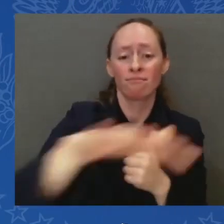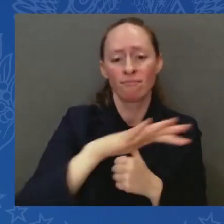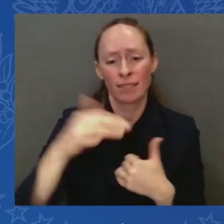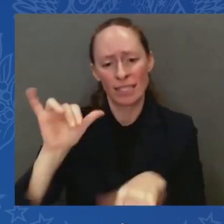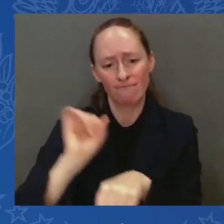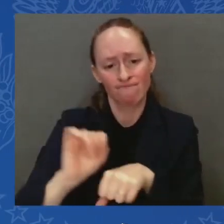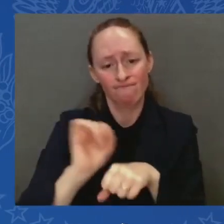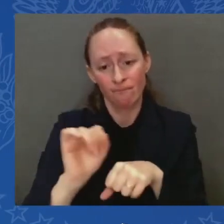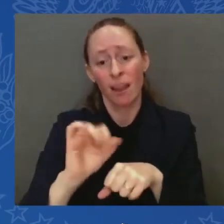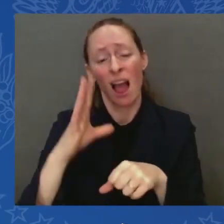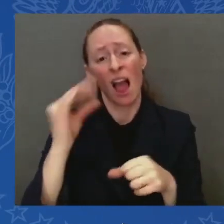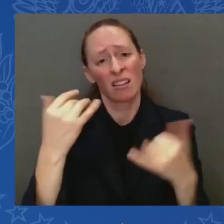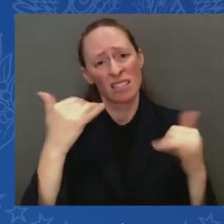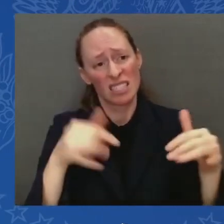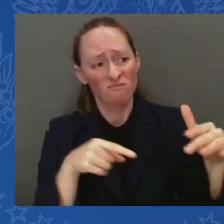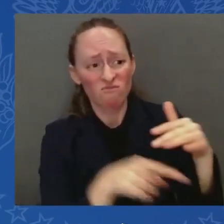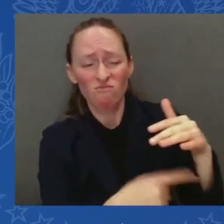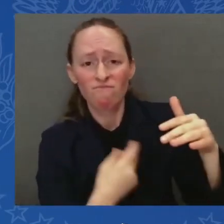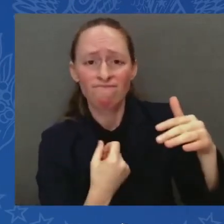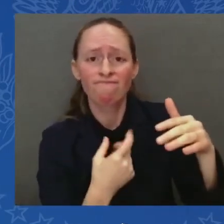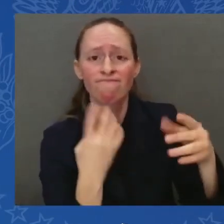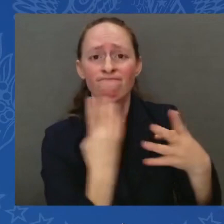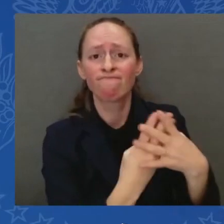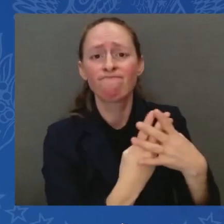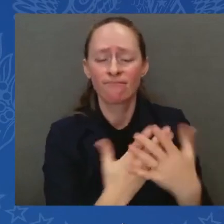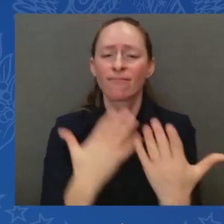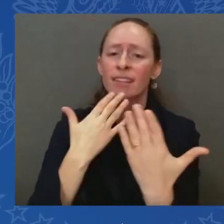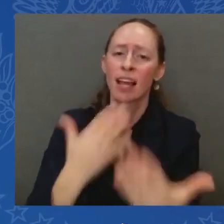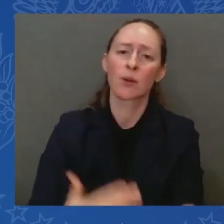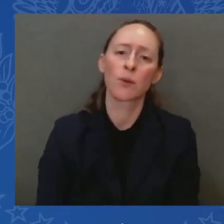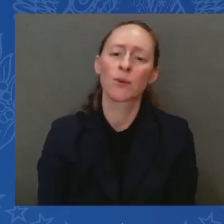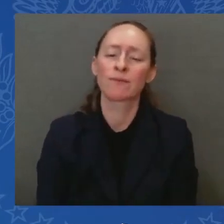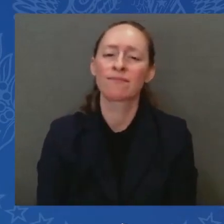mentor's this world? Thank you. So that your team says you have enough questions.